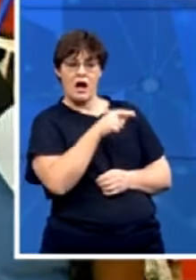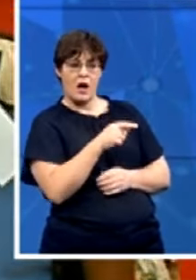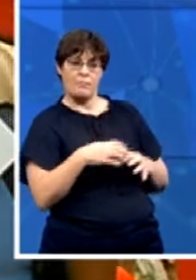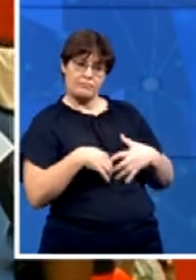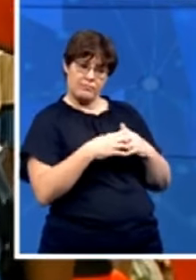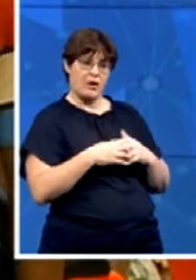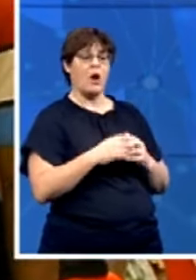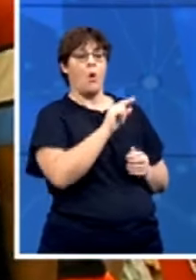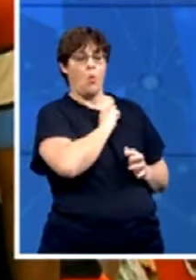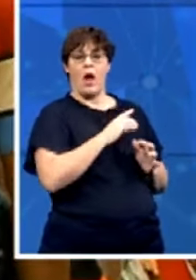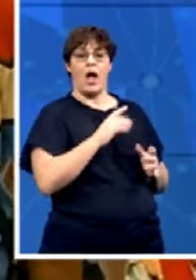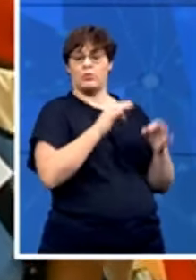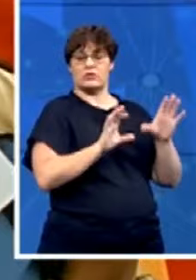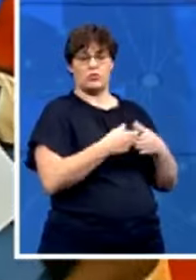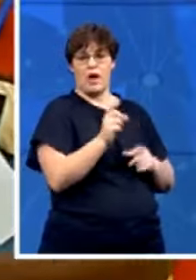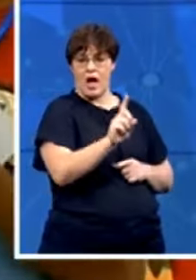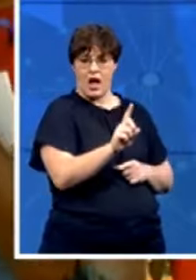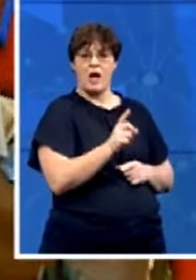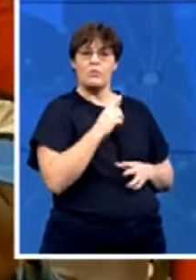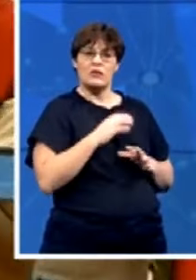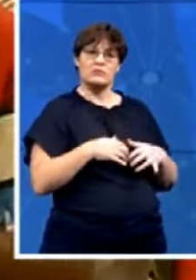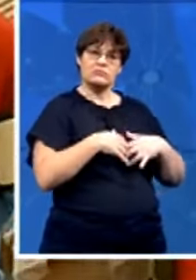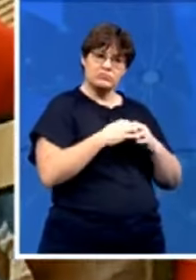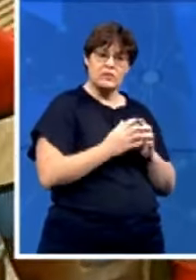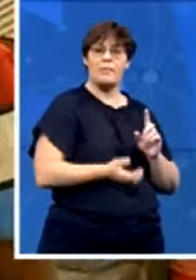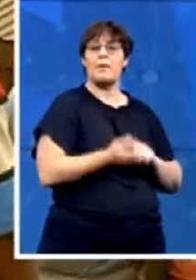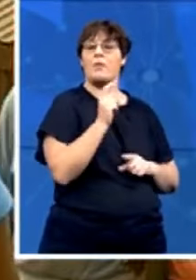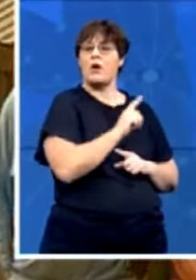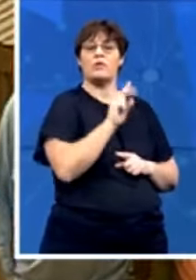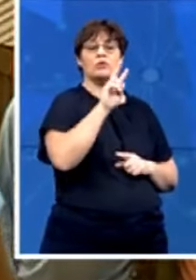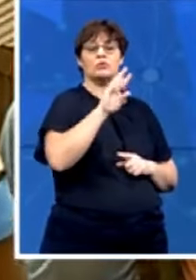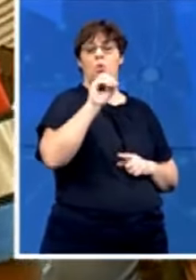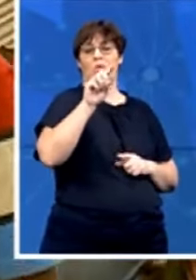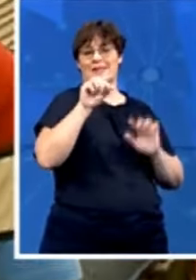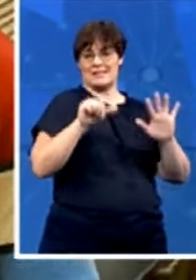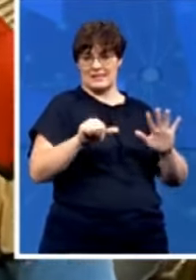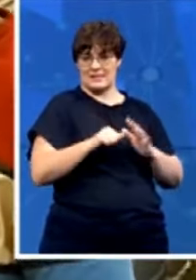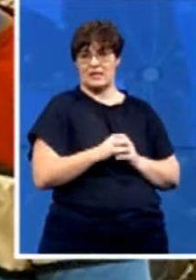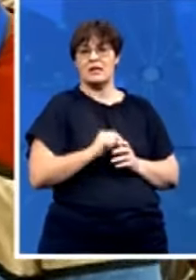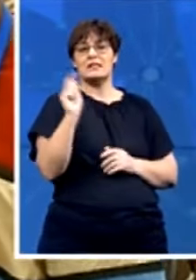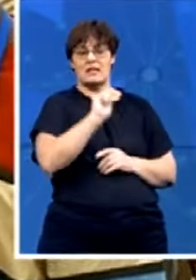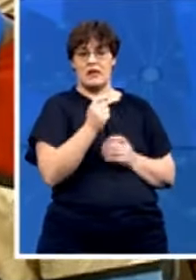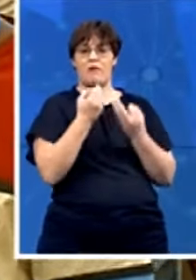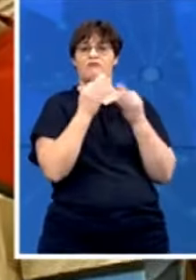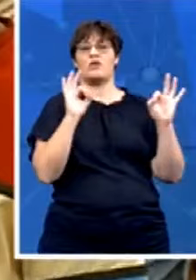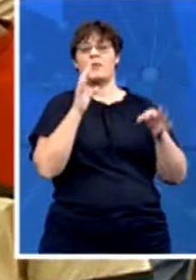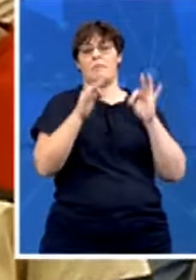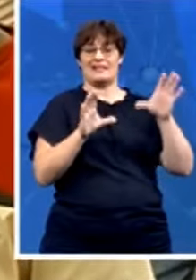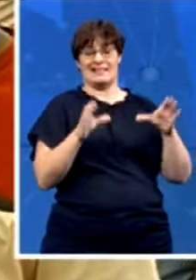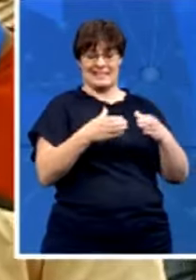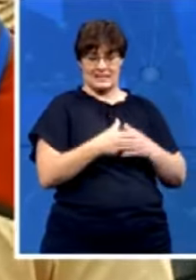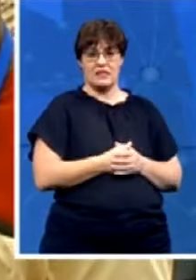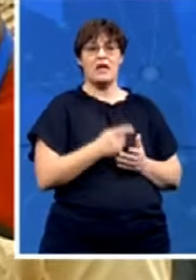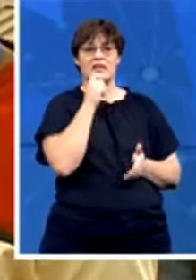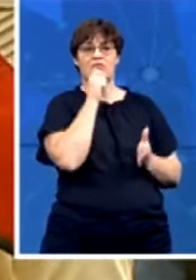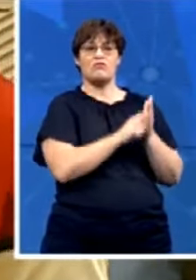party was interestingly founded at 2016 at Sanini freedom party then we write to IEC to amend it's our